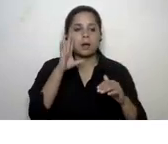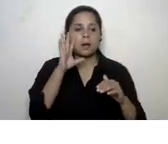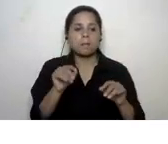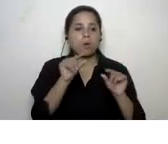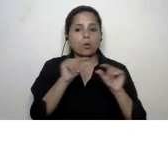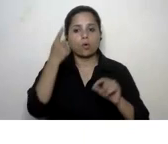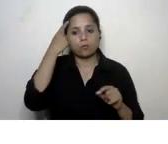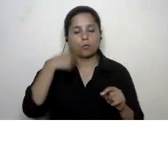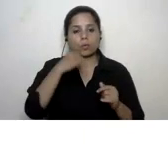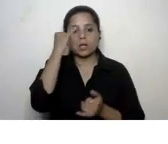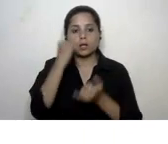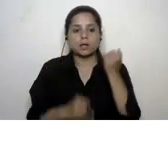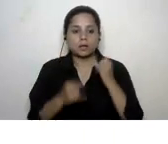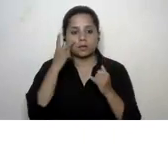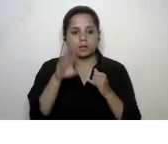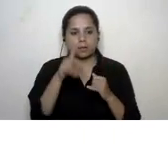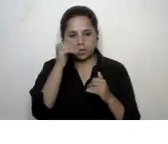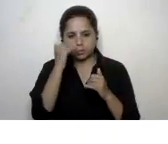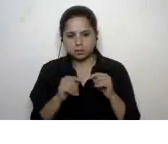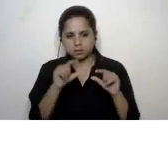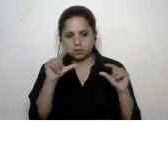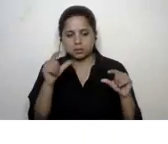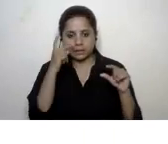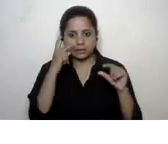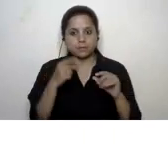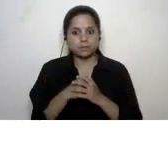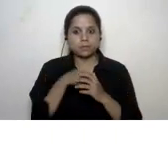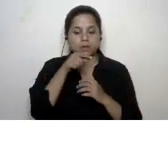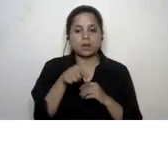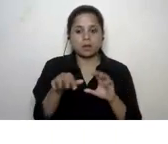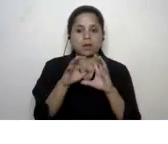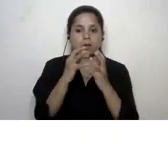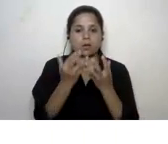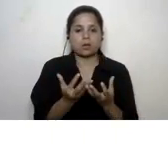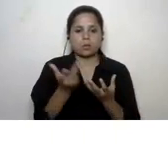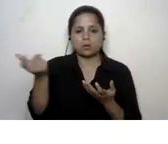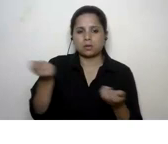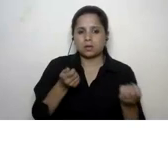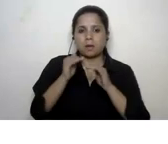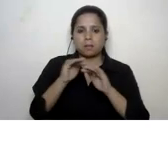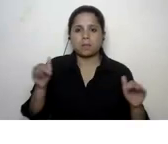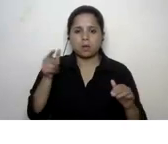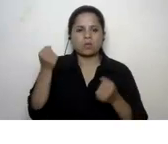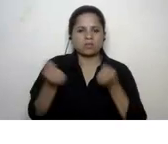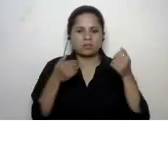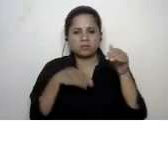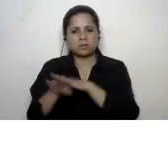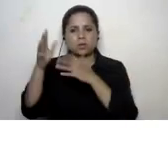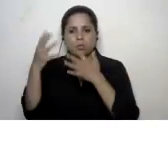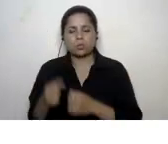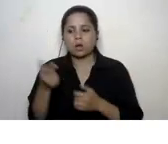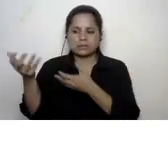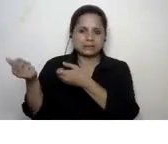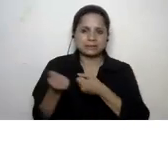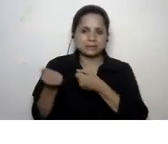is that last bit of the graphic where the where mother earth is pulling all these kids who are trying to run away from her and